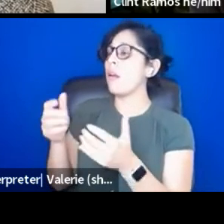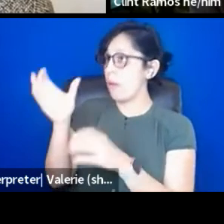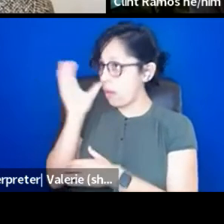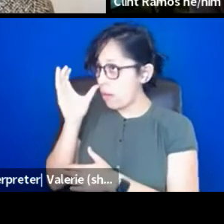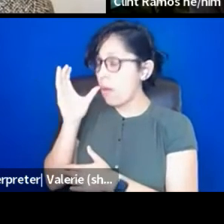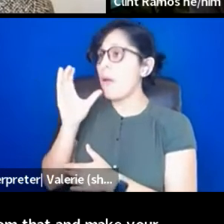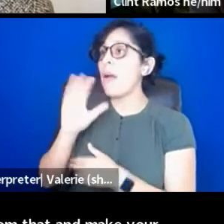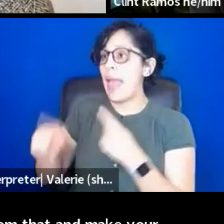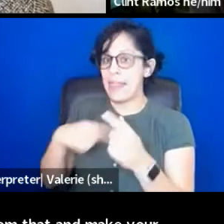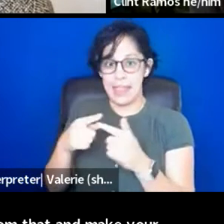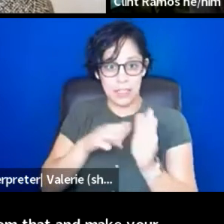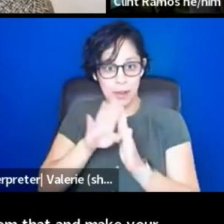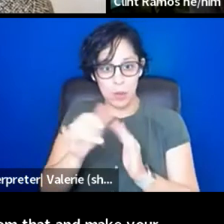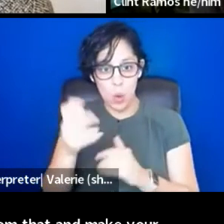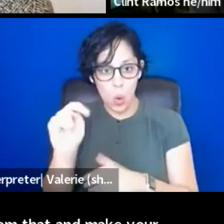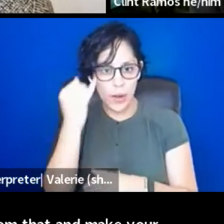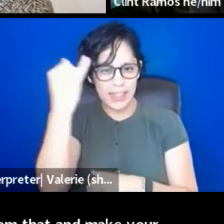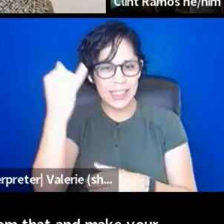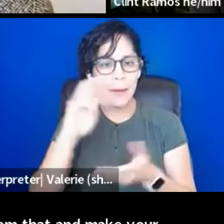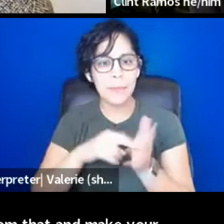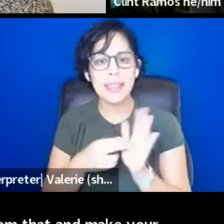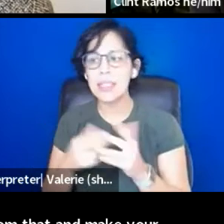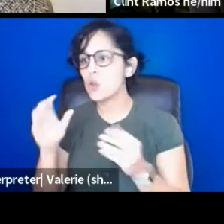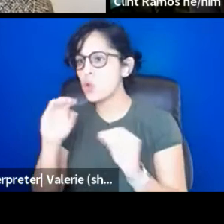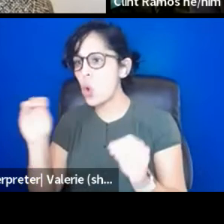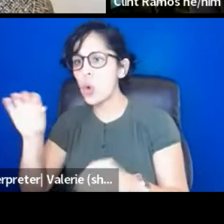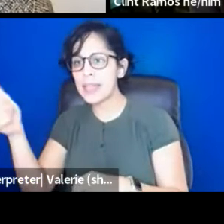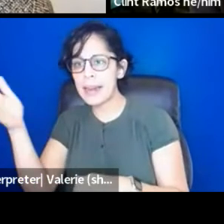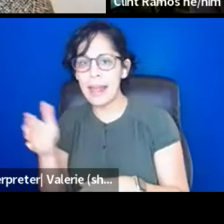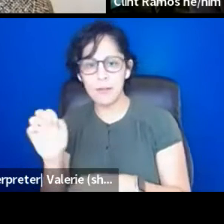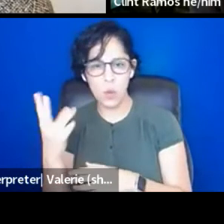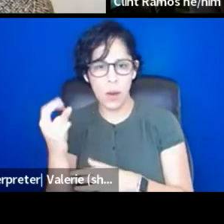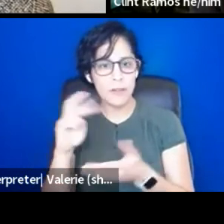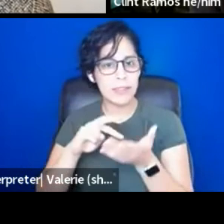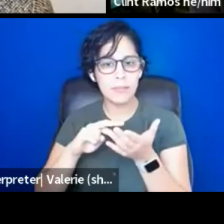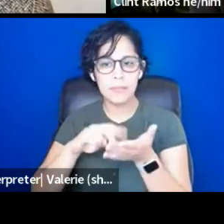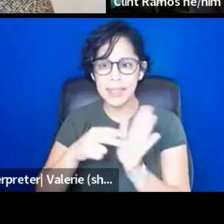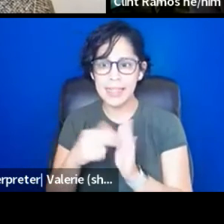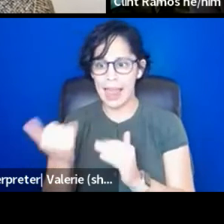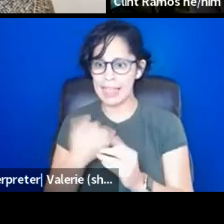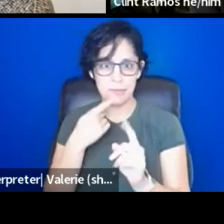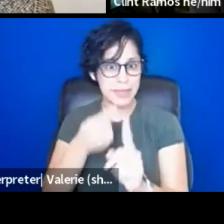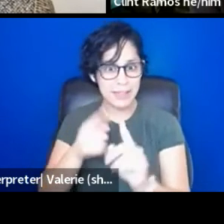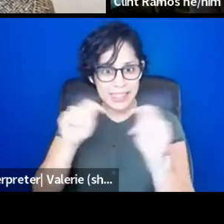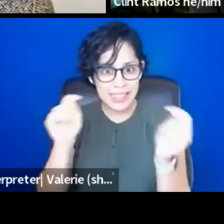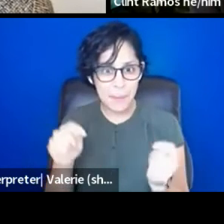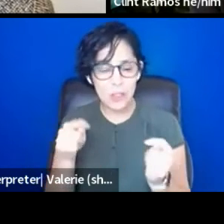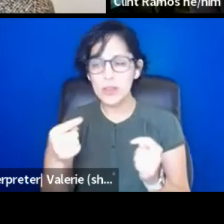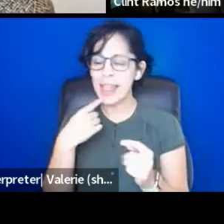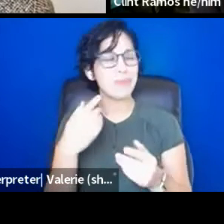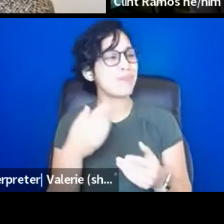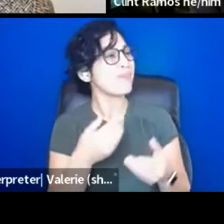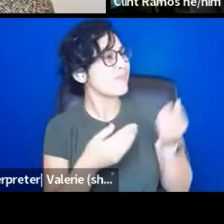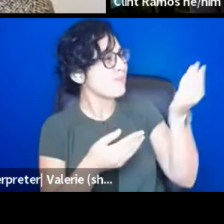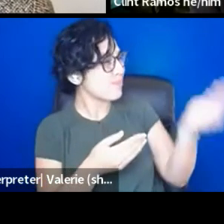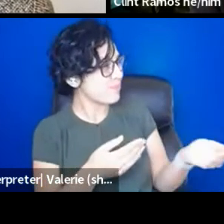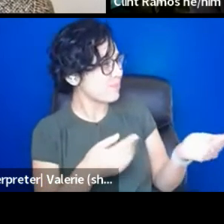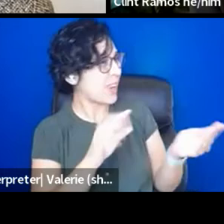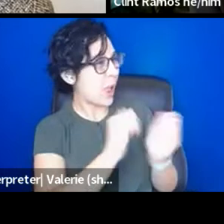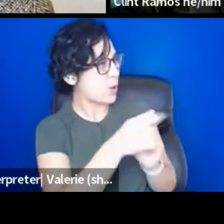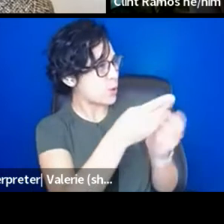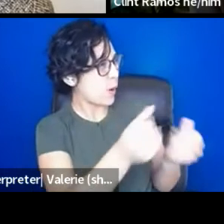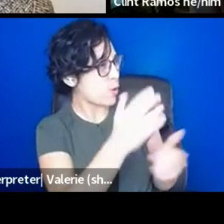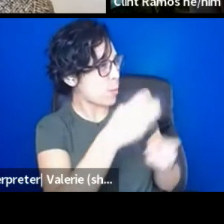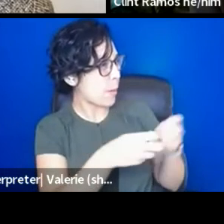No more 10 out of 12 doesn't necessarily have a specific template that we can hand to say, here's how you solve your problem, American theater.